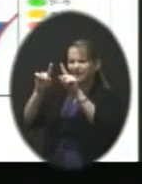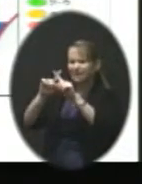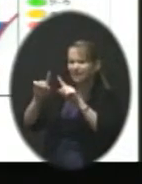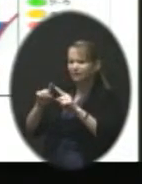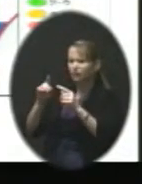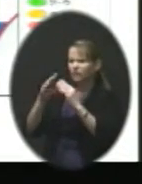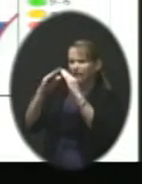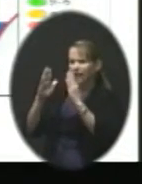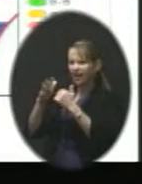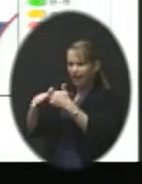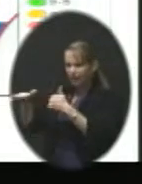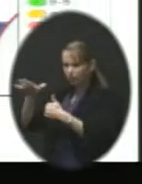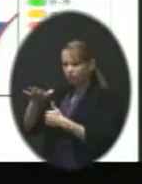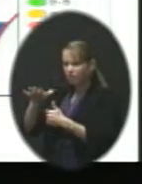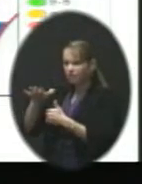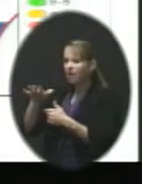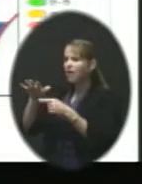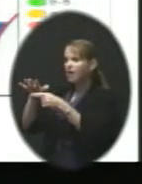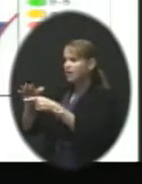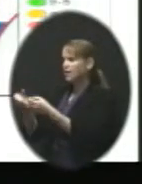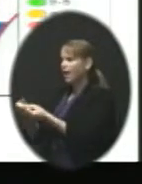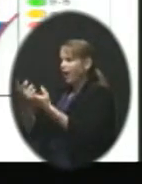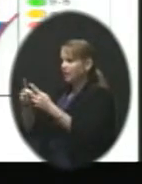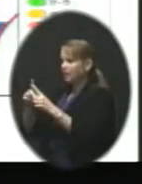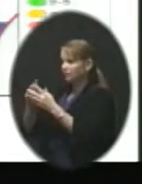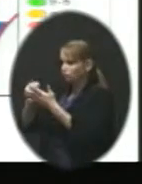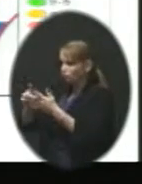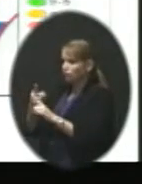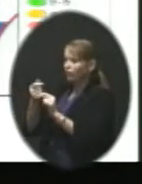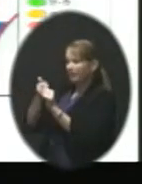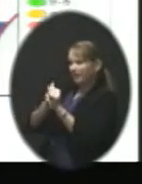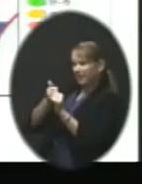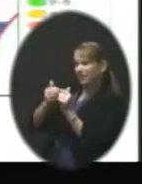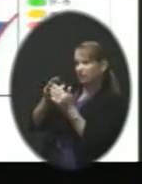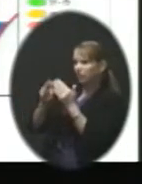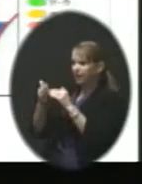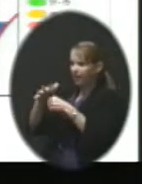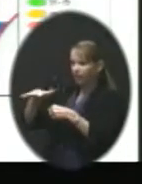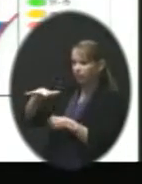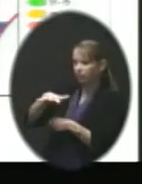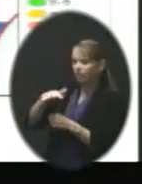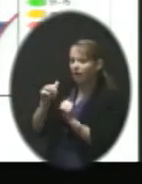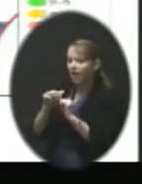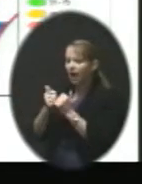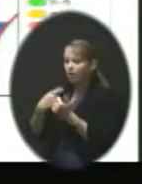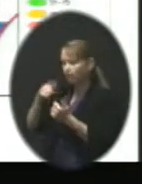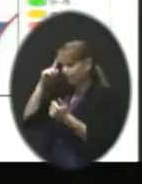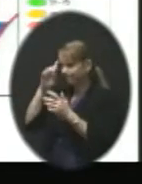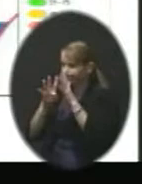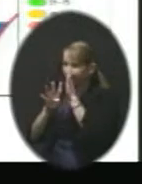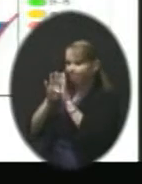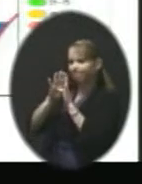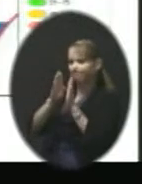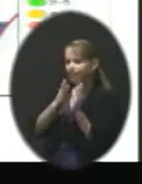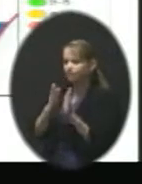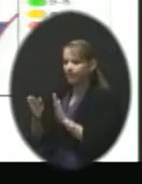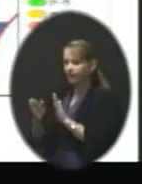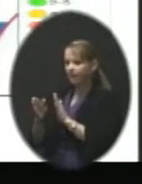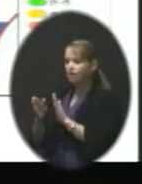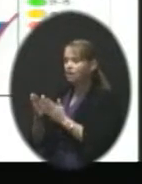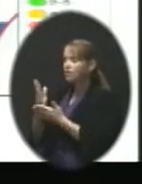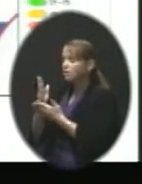in these neighborhoods. And how do we come up with a plan to move some students from their current